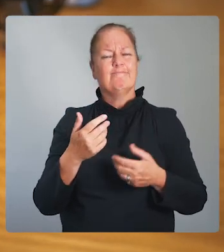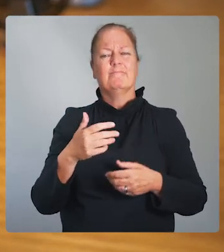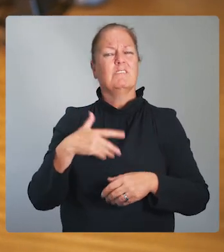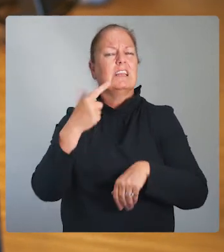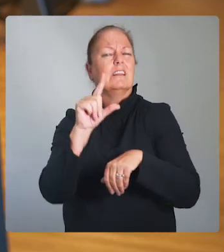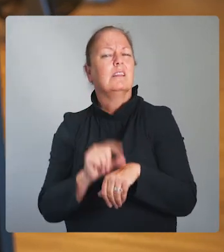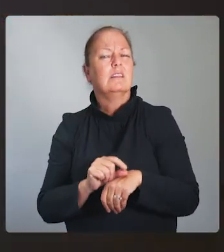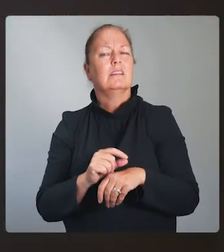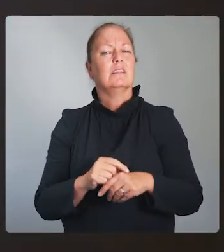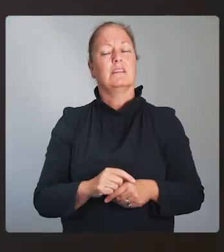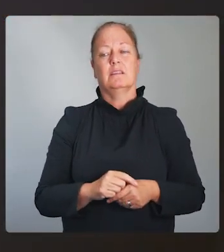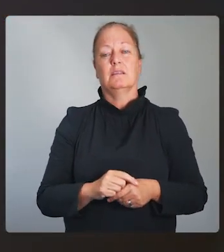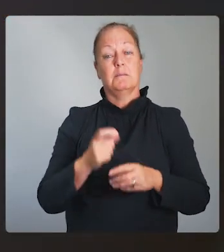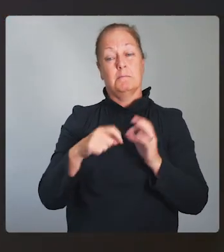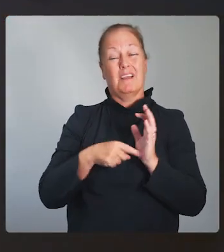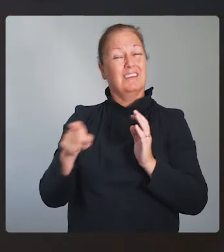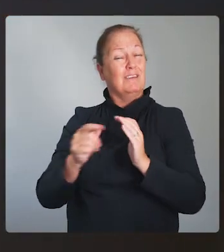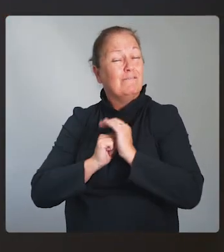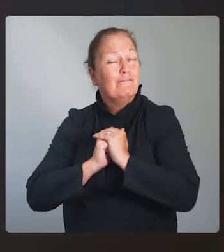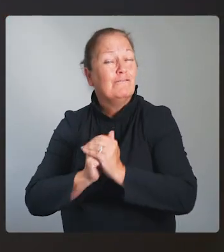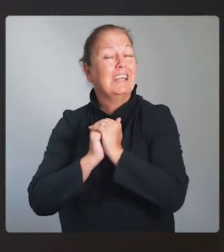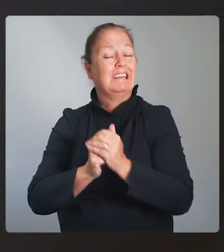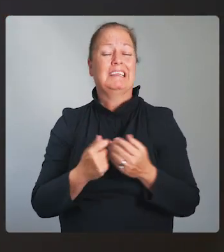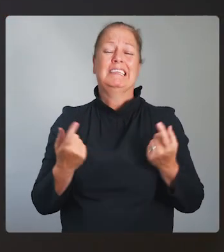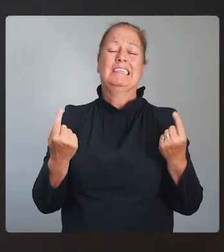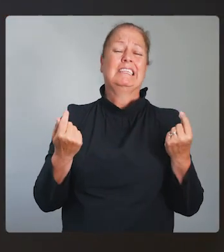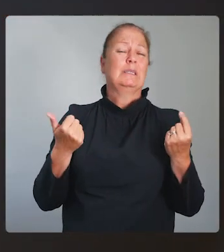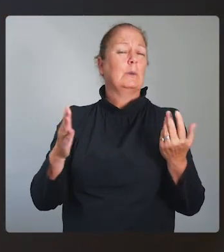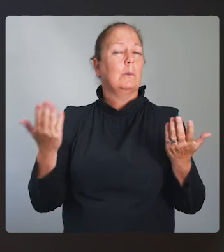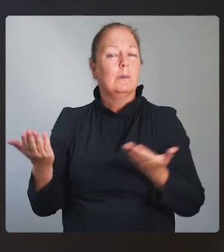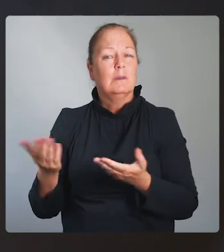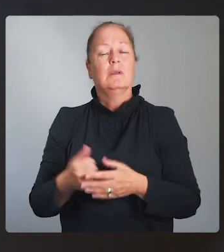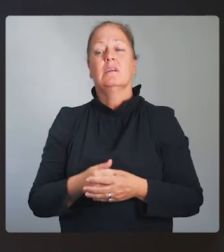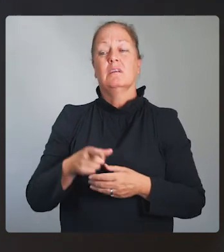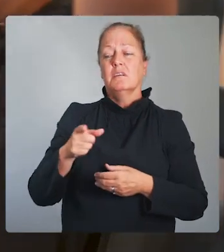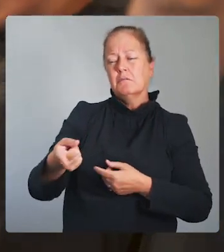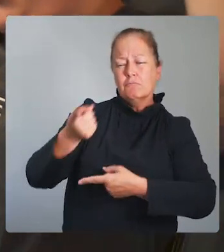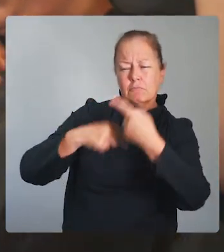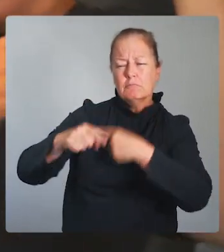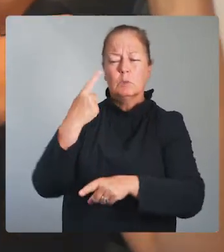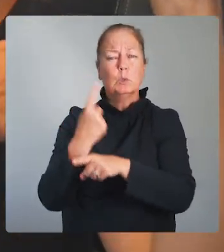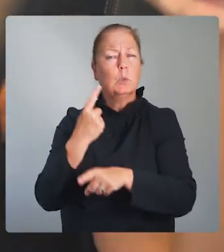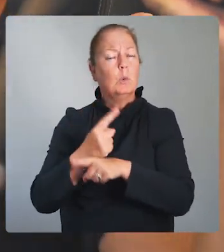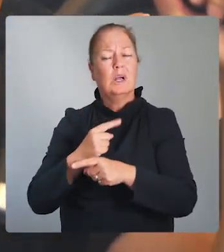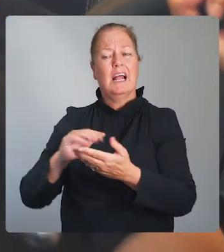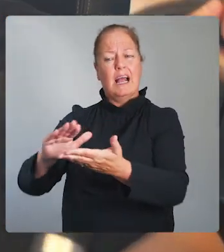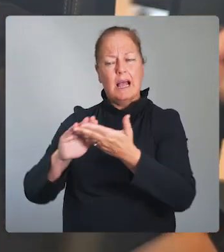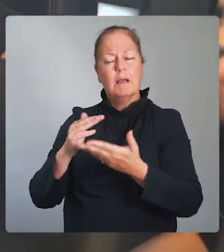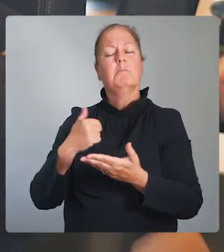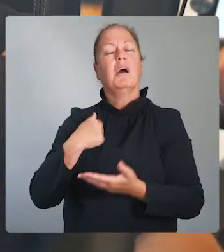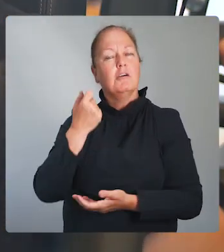Yeah, I loved how friendly the trainer was and that the information they gave me was useful and easy to understand